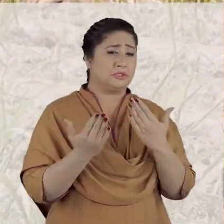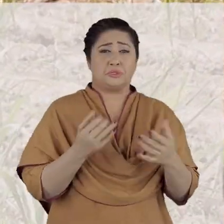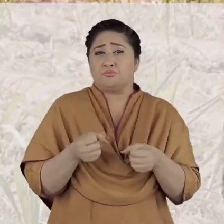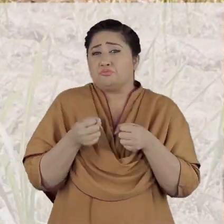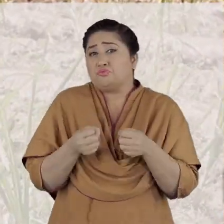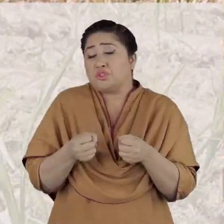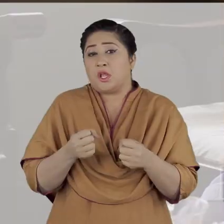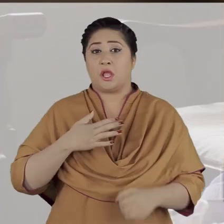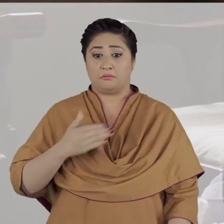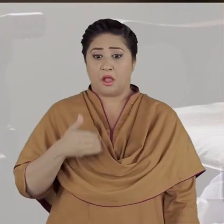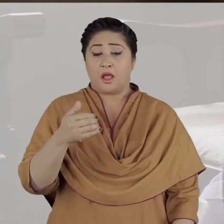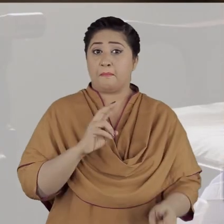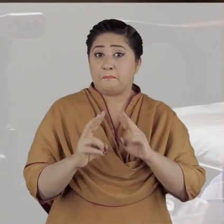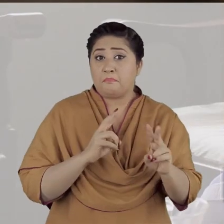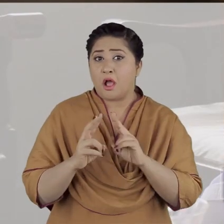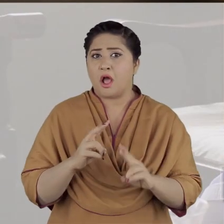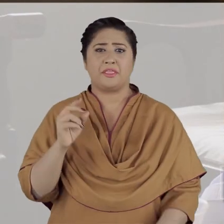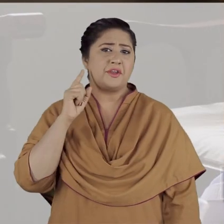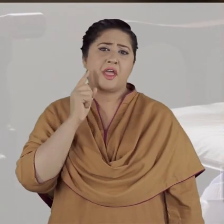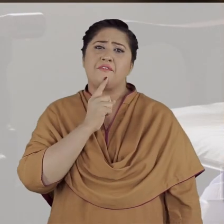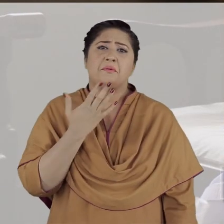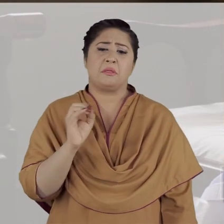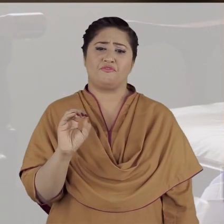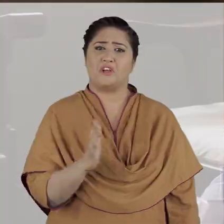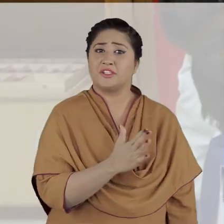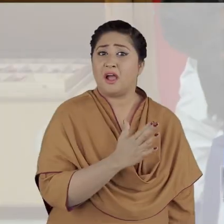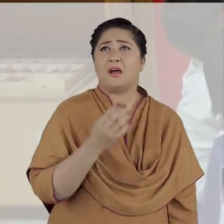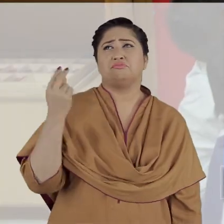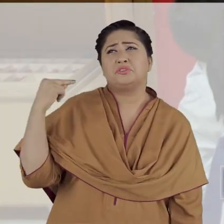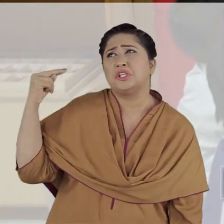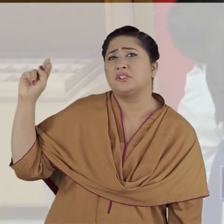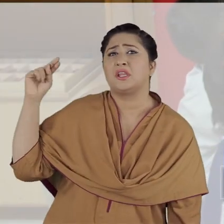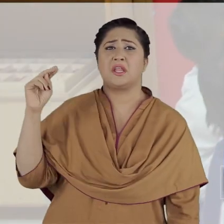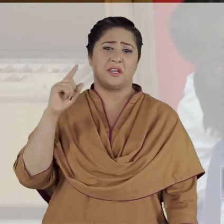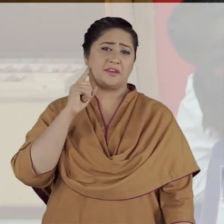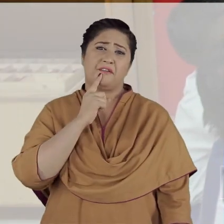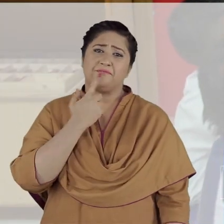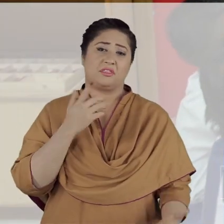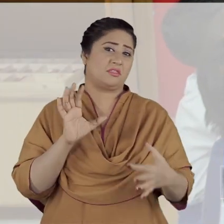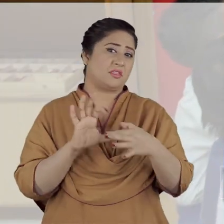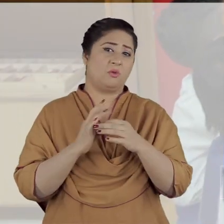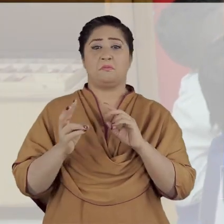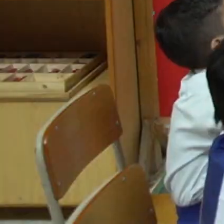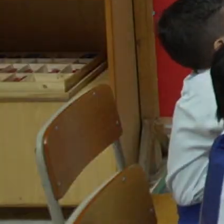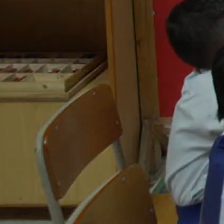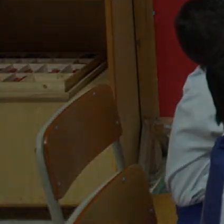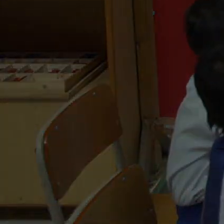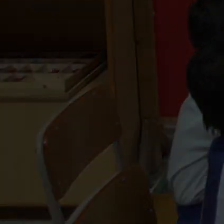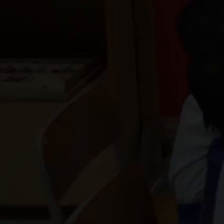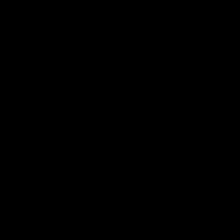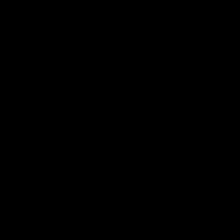families. We will discuss the causes and types of deafness, as well as the history and education of the deaf.